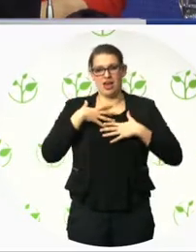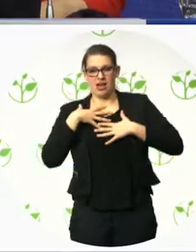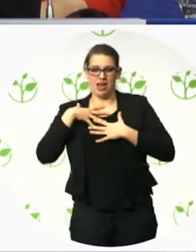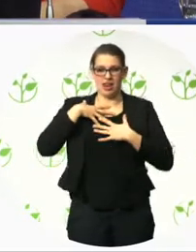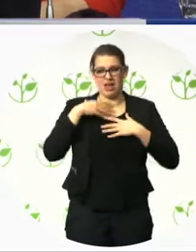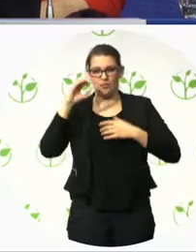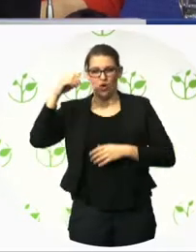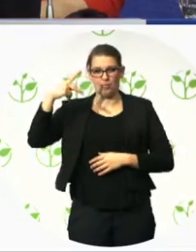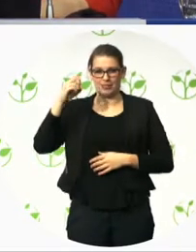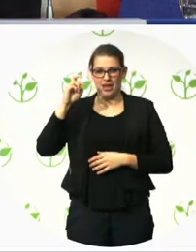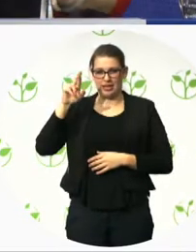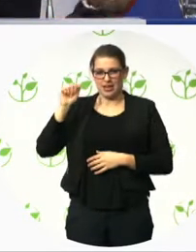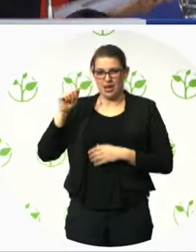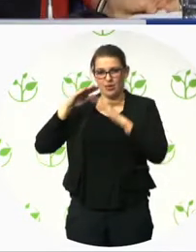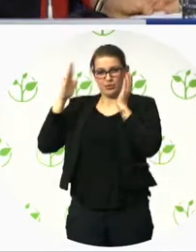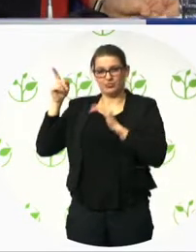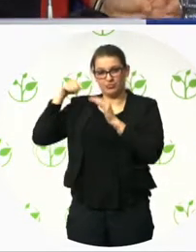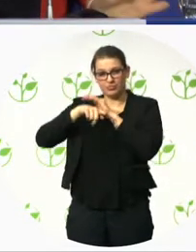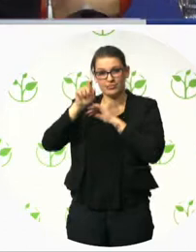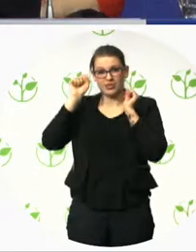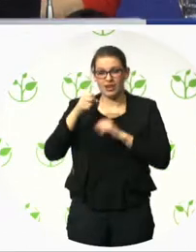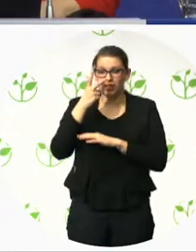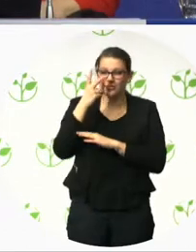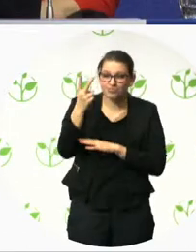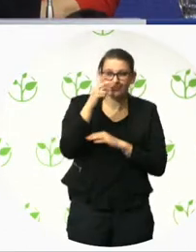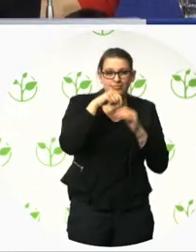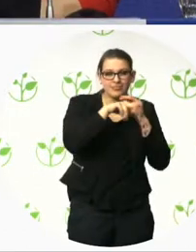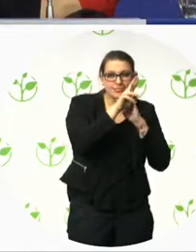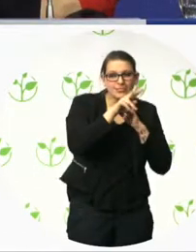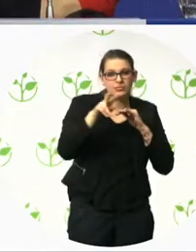floor, on the roof if you want.